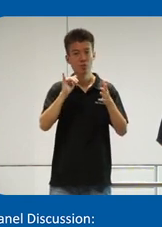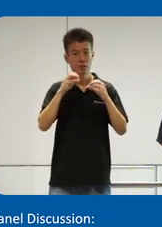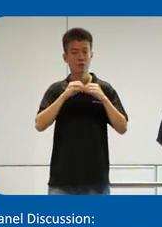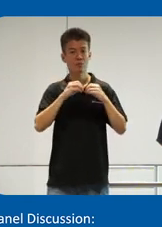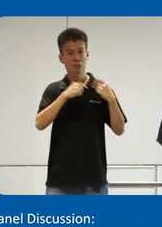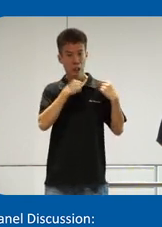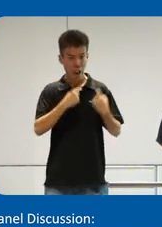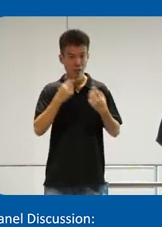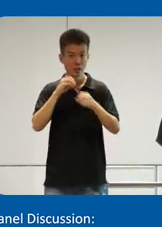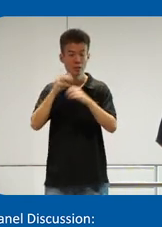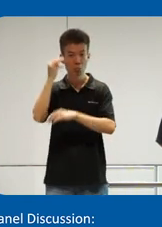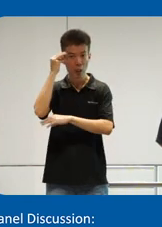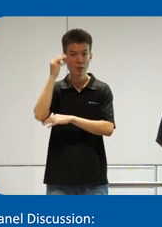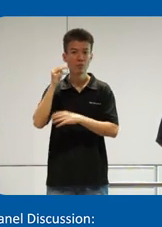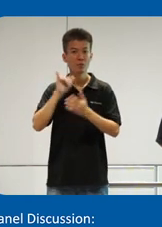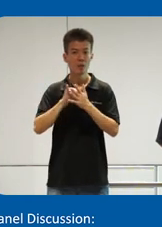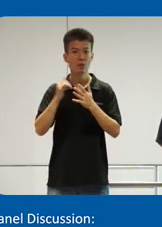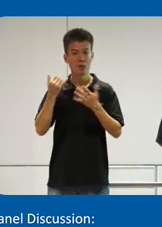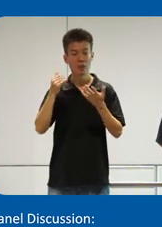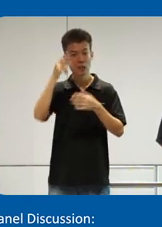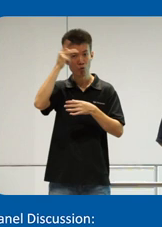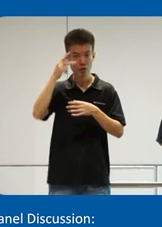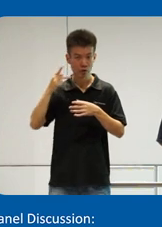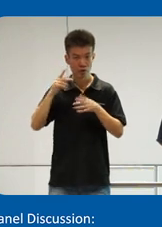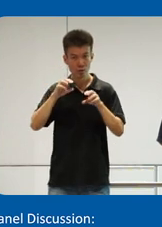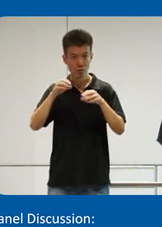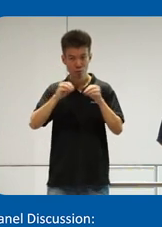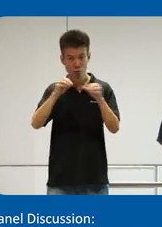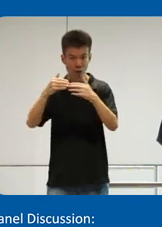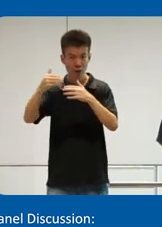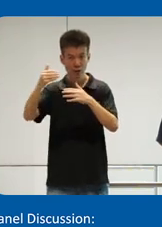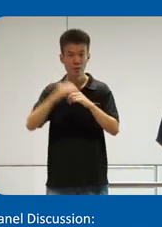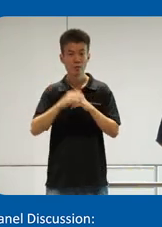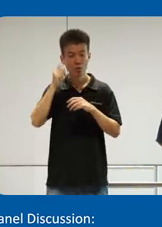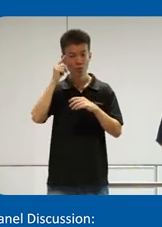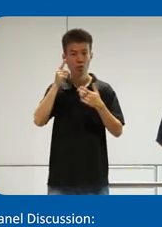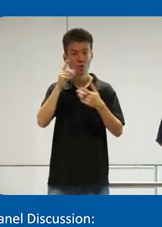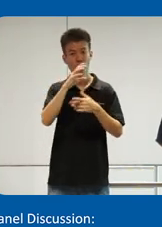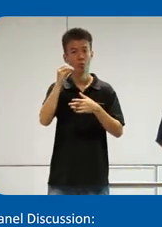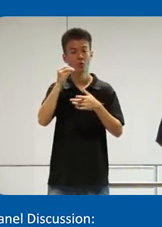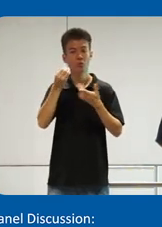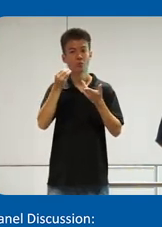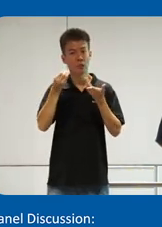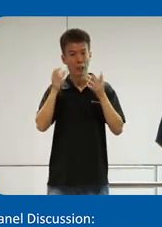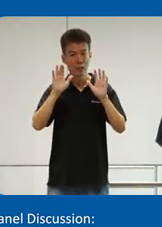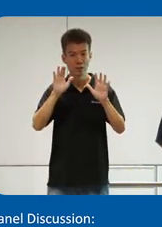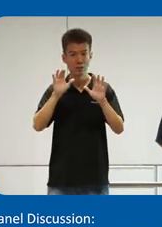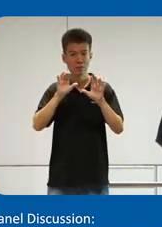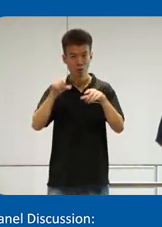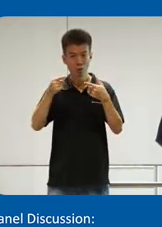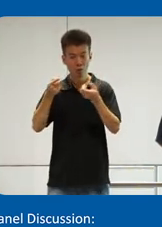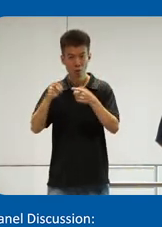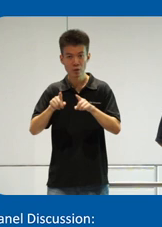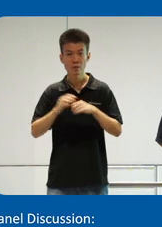and in minds. All right. So that is kind of a philosophy moving ahead. So in terms of operational excellence, there's a lot of things we're going on.